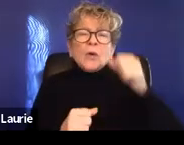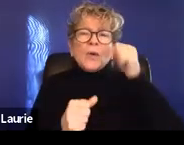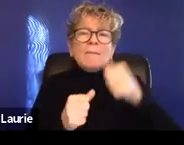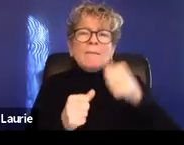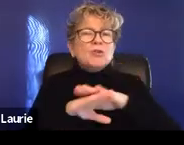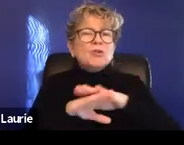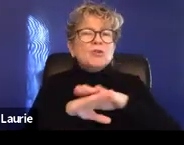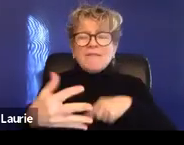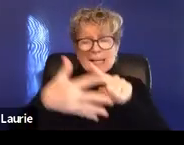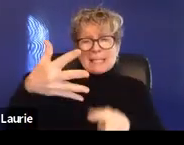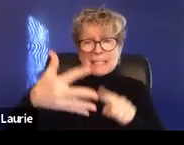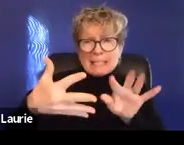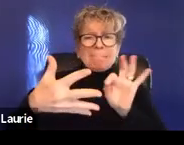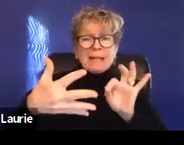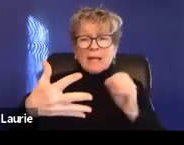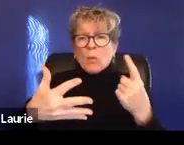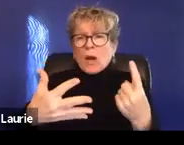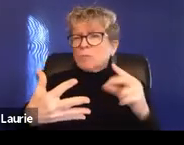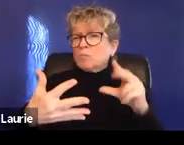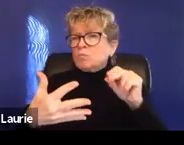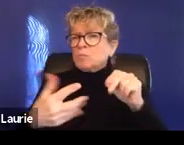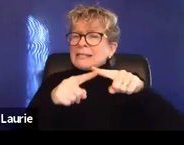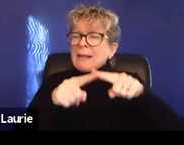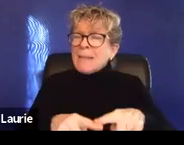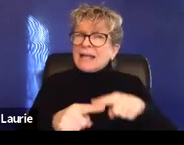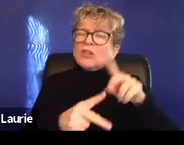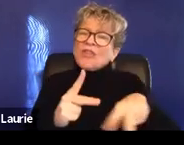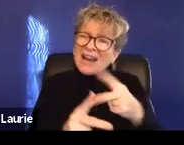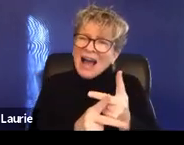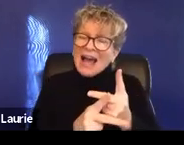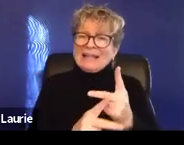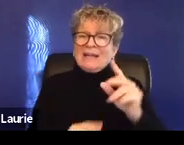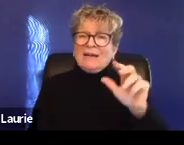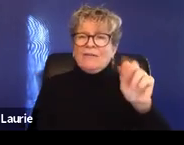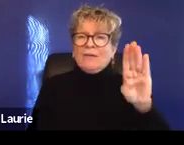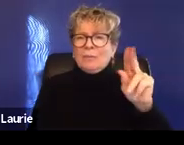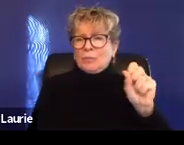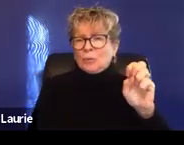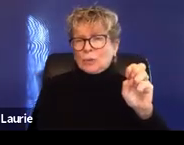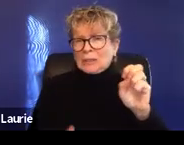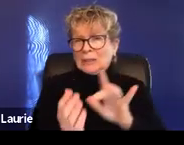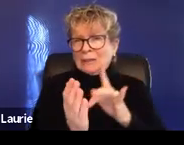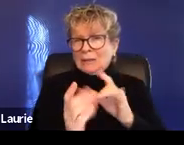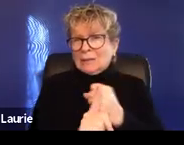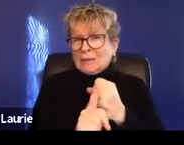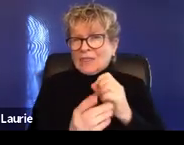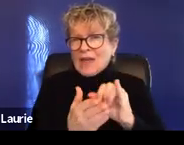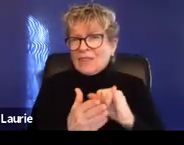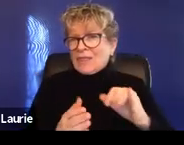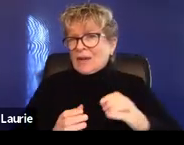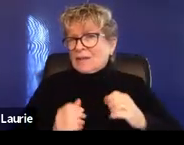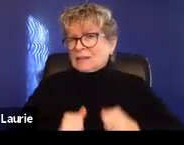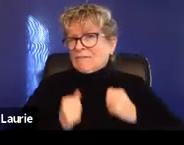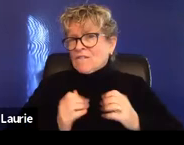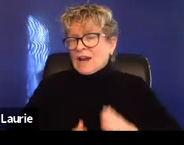order. If depending on the type of abuse the survivor is experiencing, if the abuse meets the